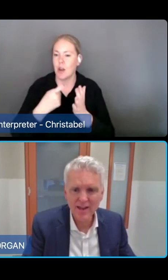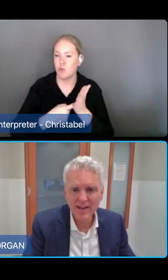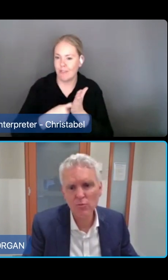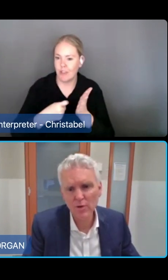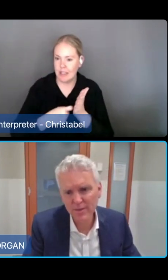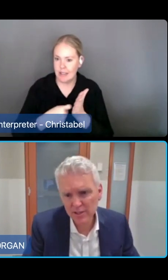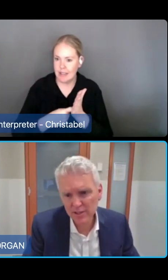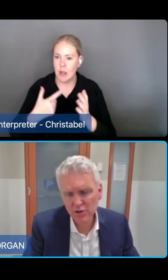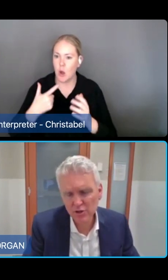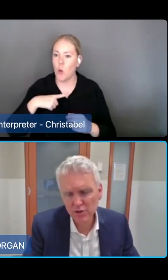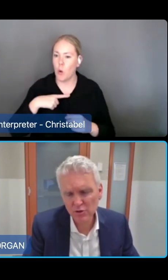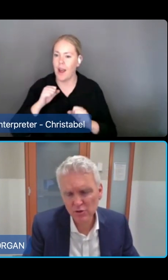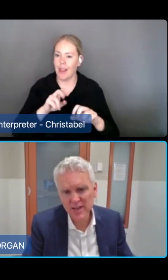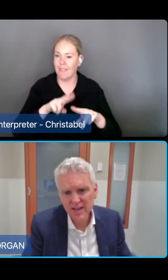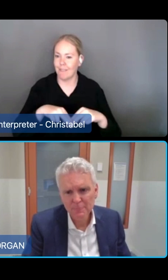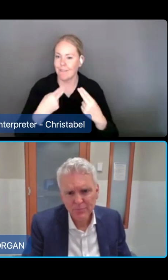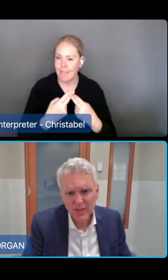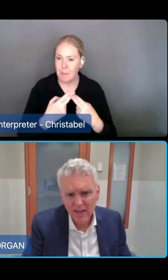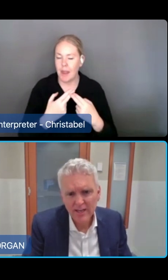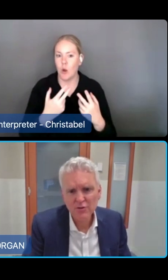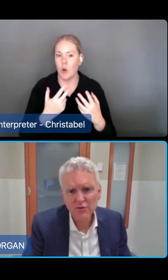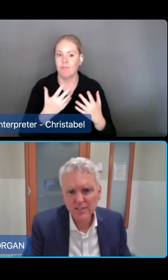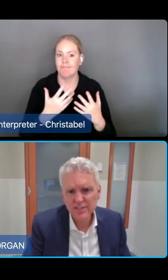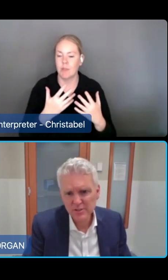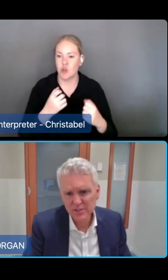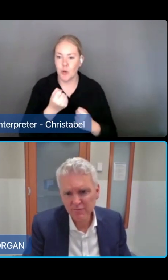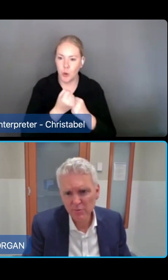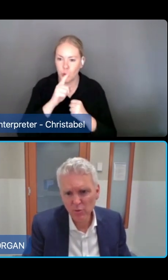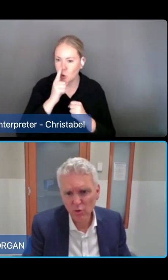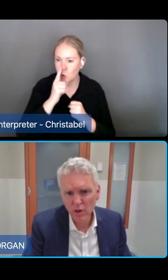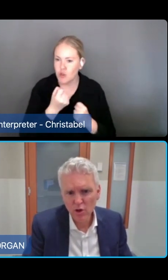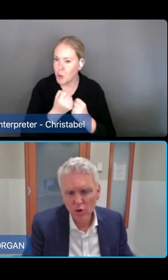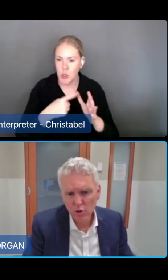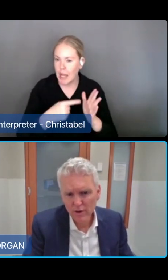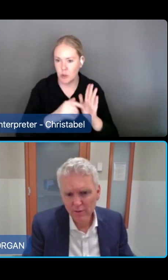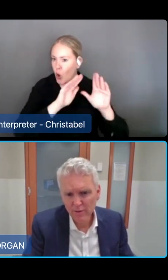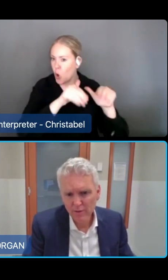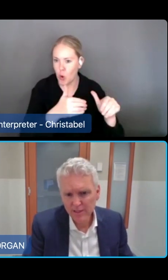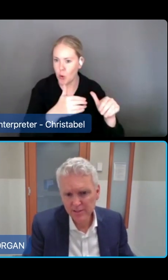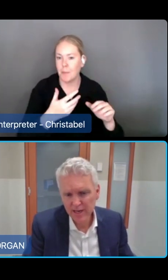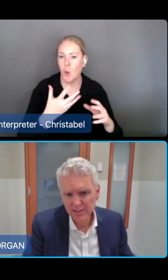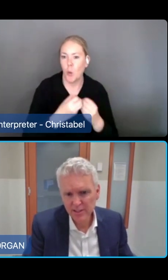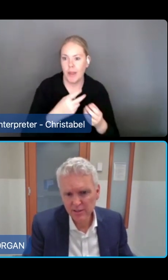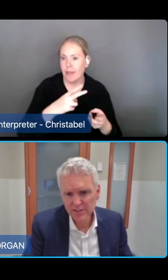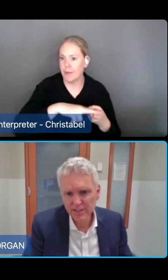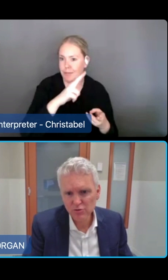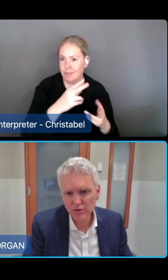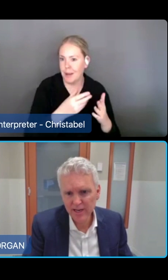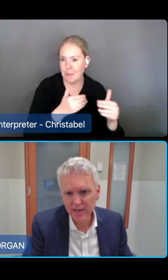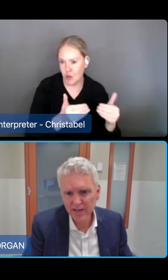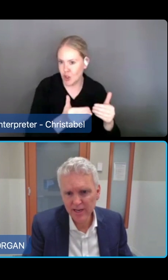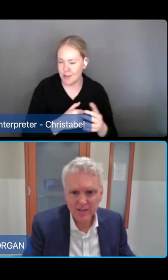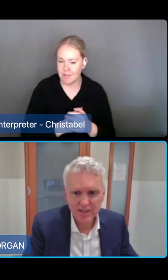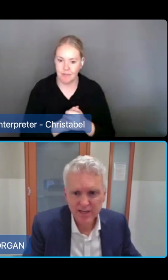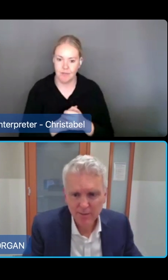them at home even with the additional services. And that leaves around 6% of people who would otherwise enter residential